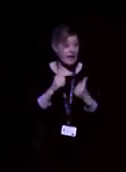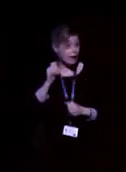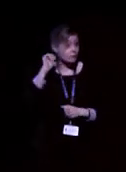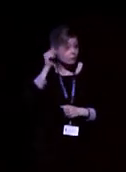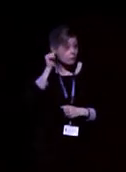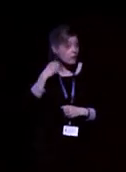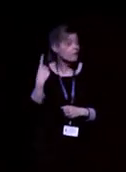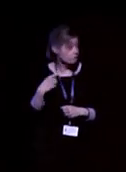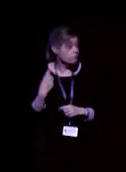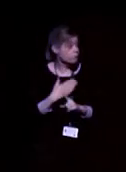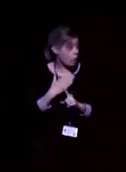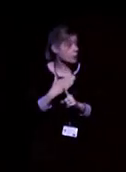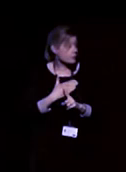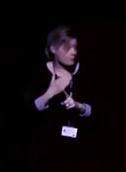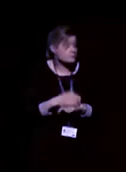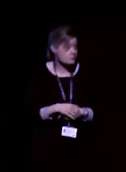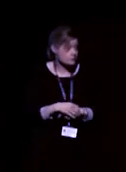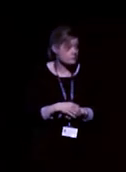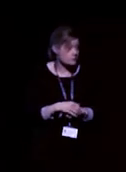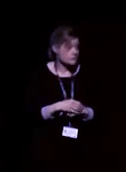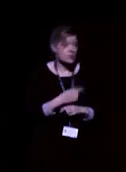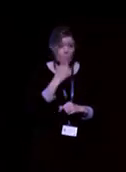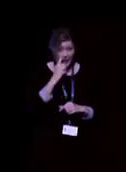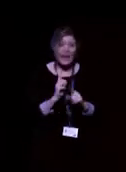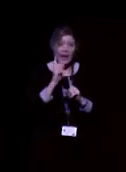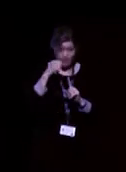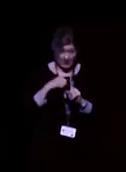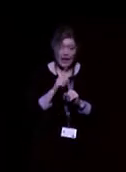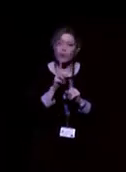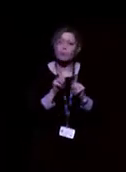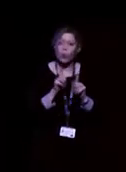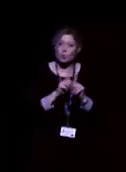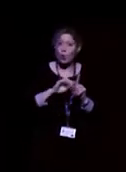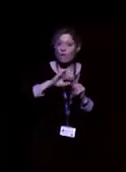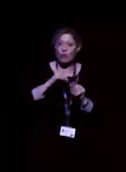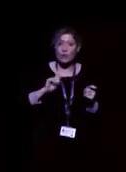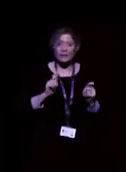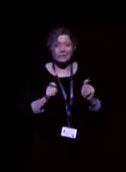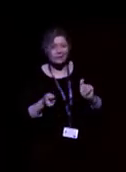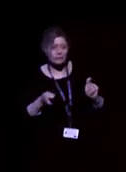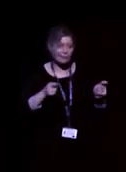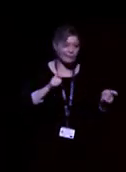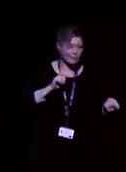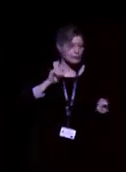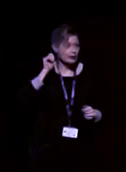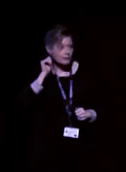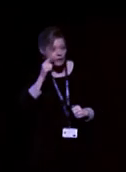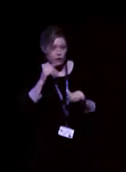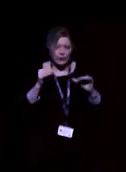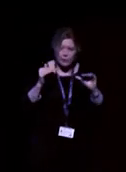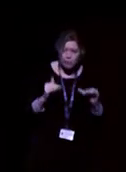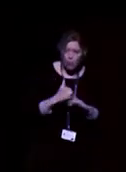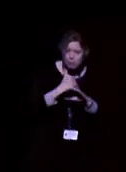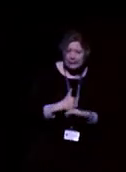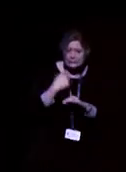And volume controls not only come in the version of going up and down, but they can adjust the frequency range. So, you can get a more bassy sound or